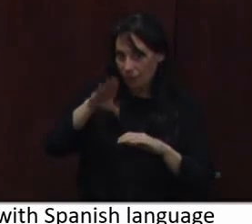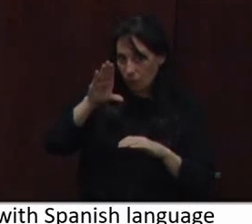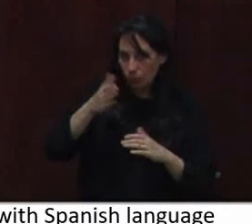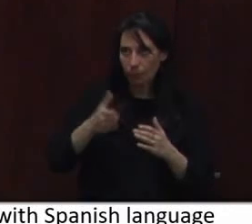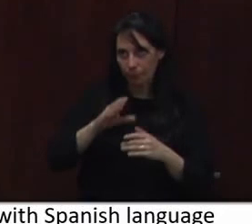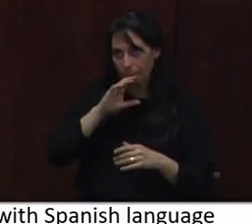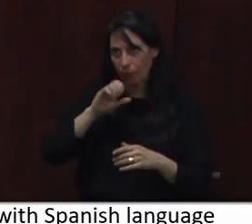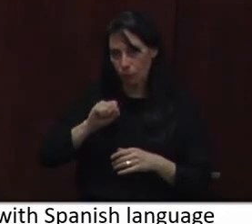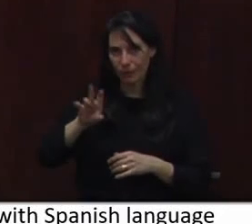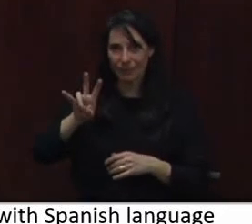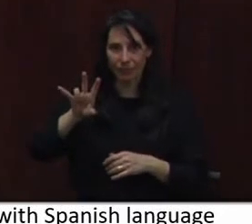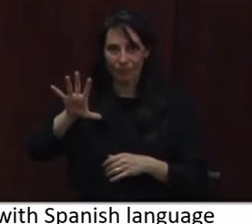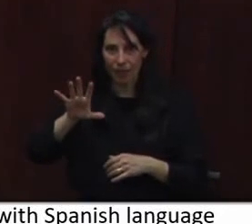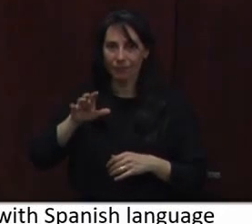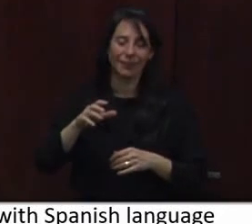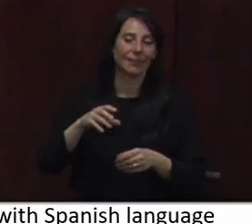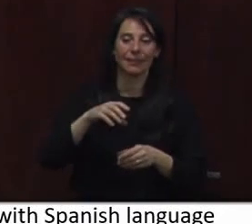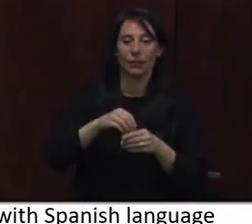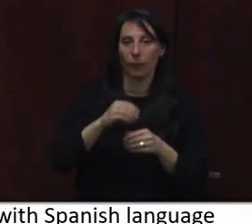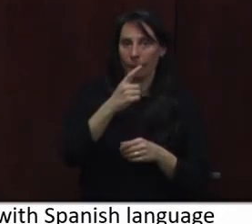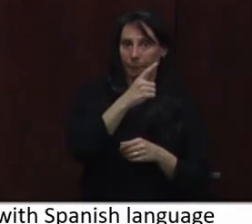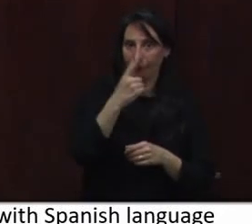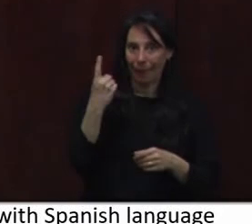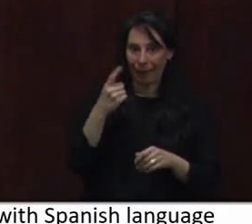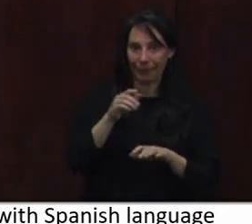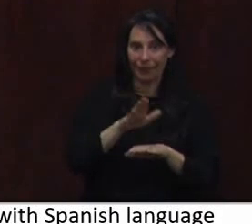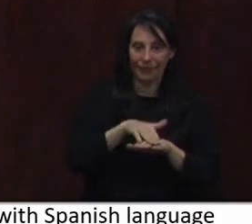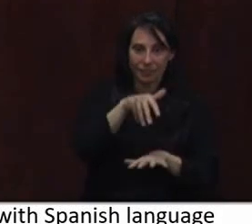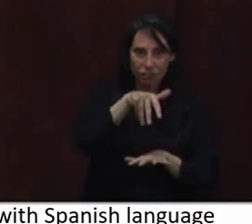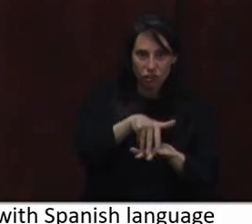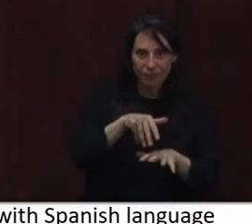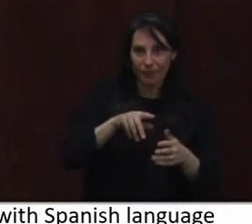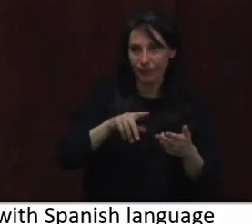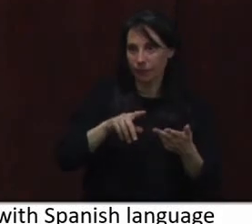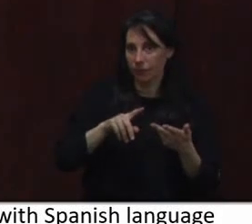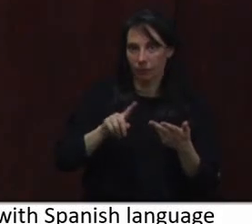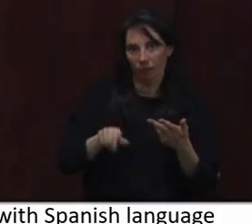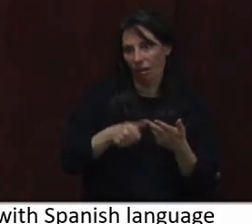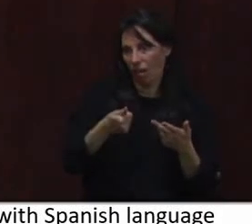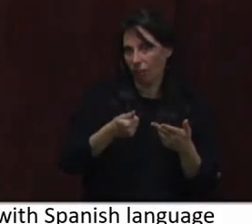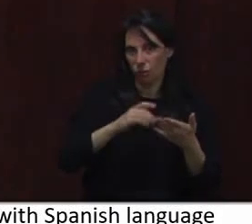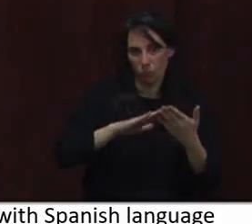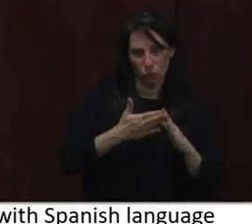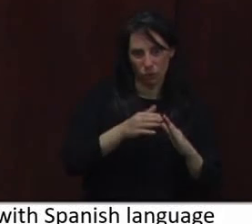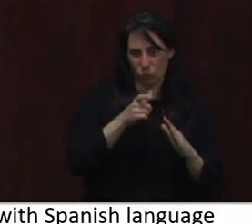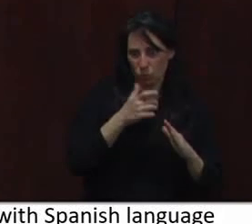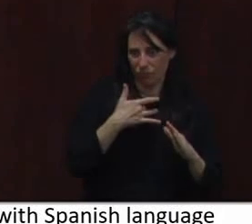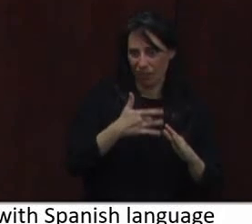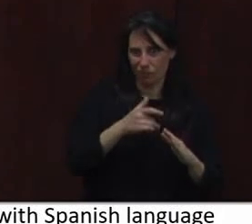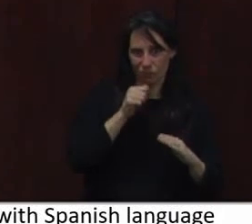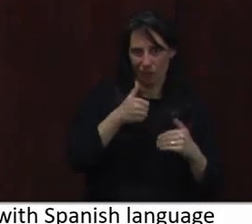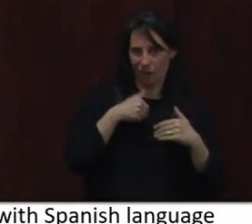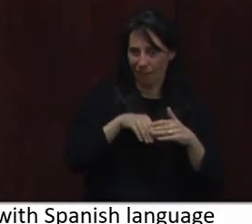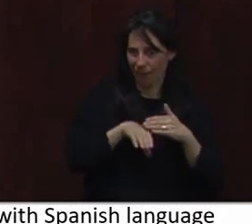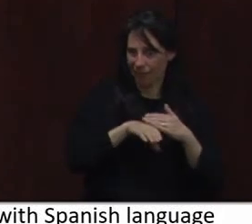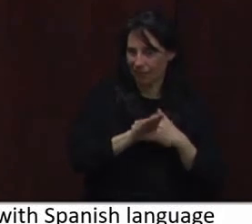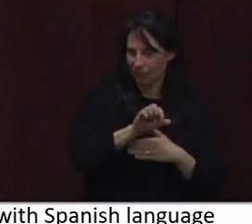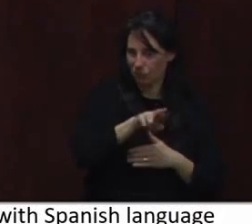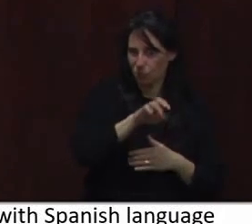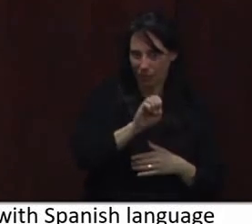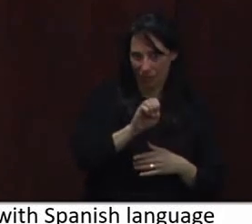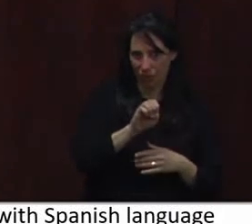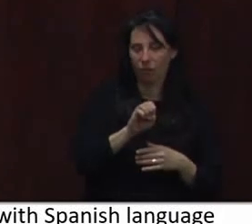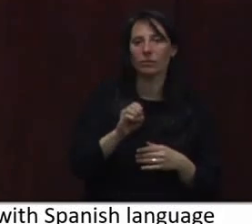and are black, indigenous, or persons of color, or just, as we would say, historically marginalized populations as well to help them with